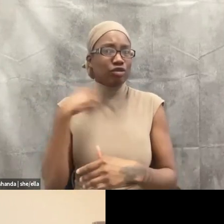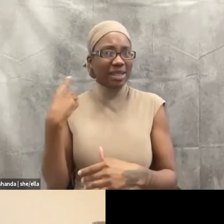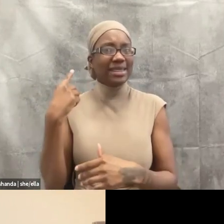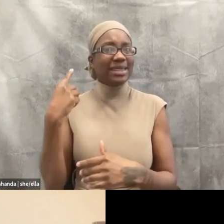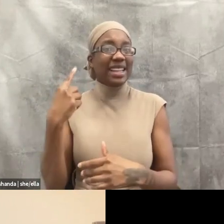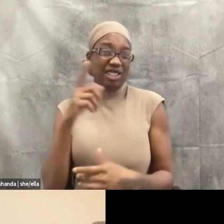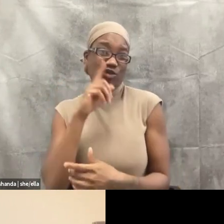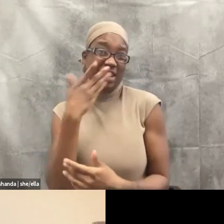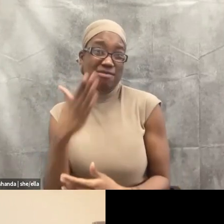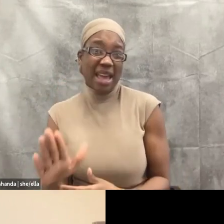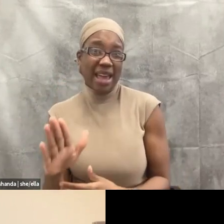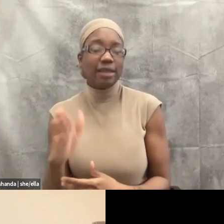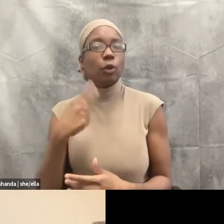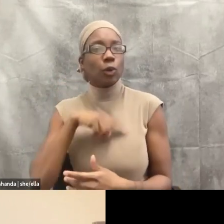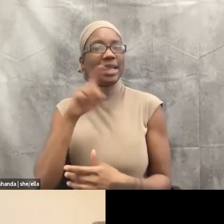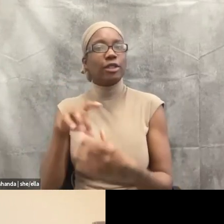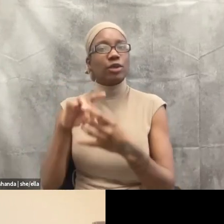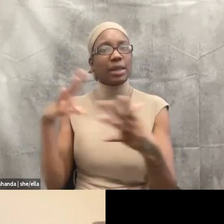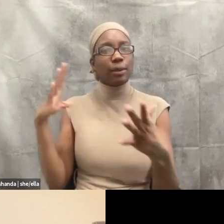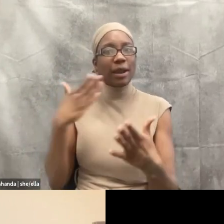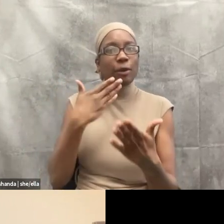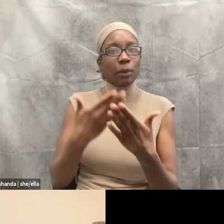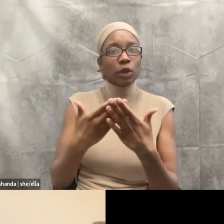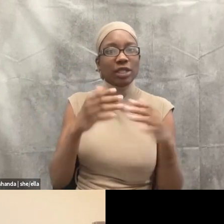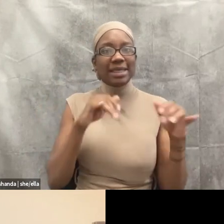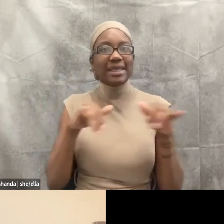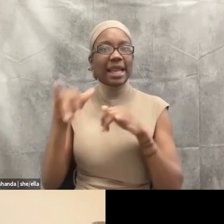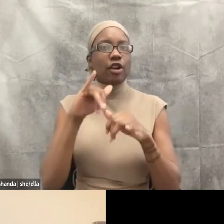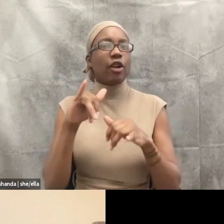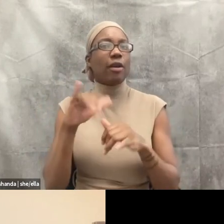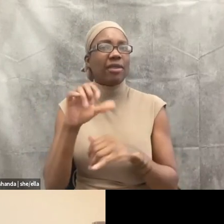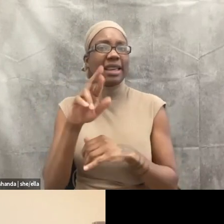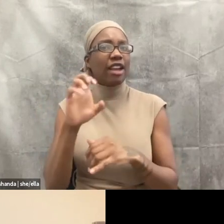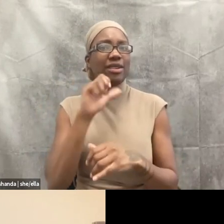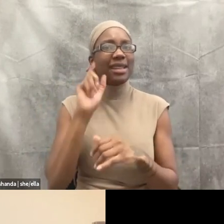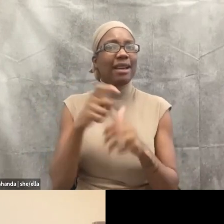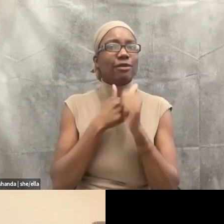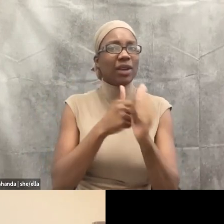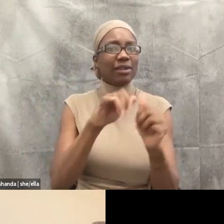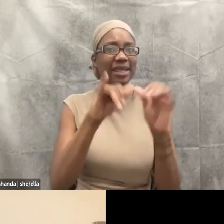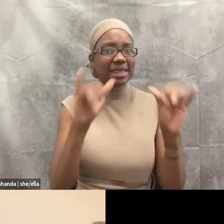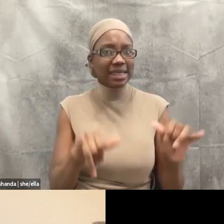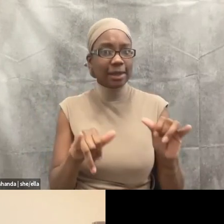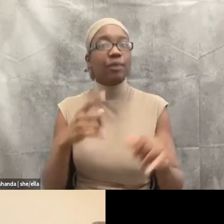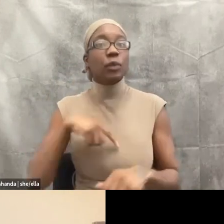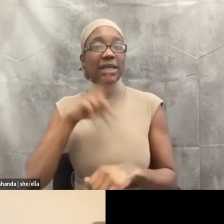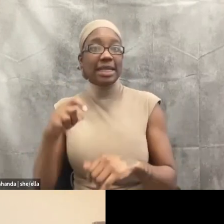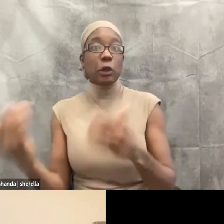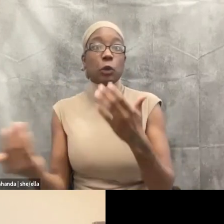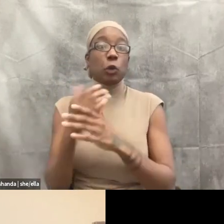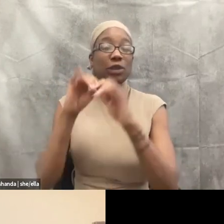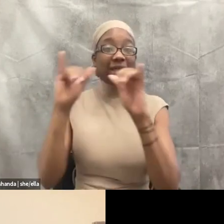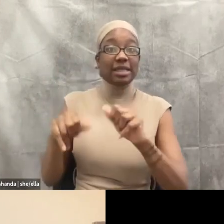pretty problematic. So we can depart from that as a method. Um, we can divest from systems of pathology where we, um,